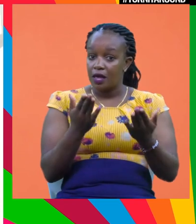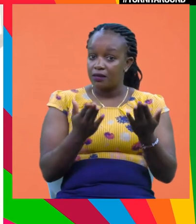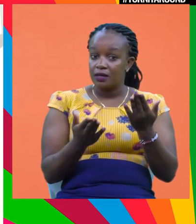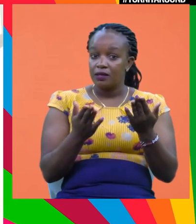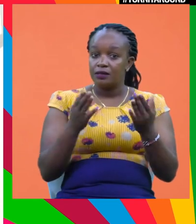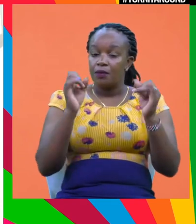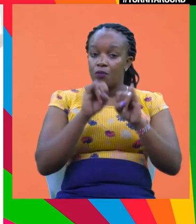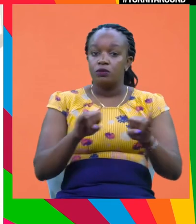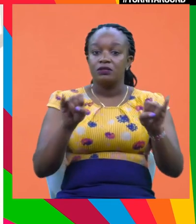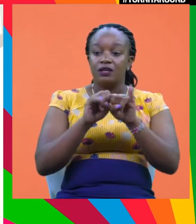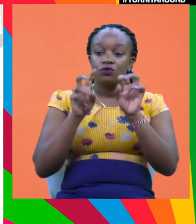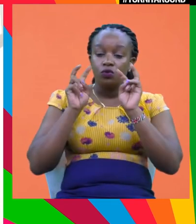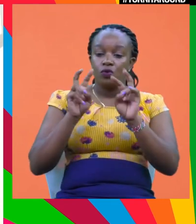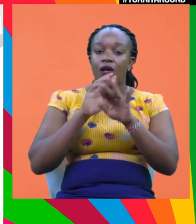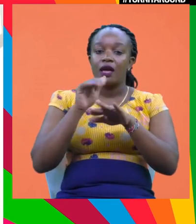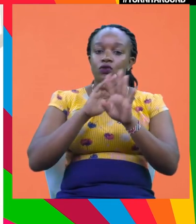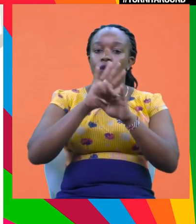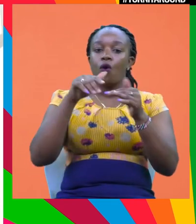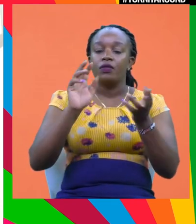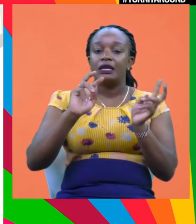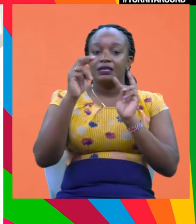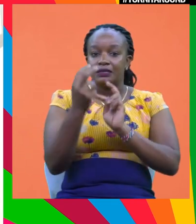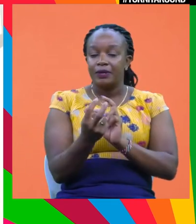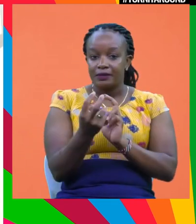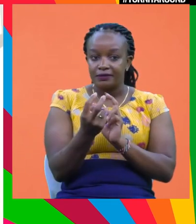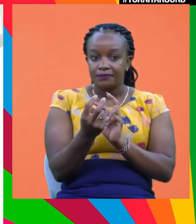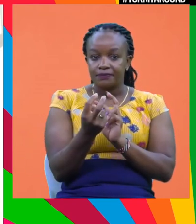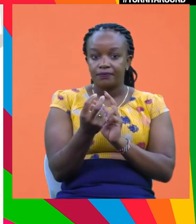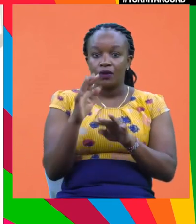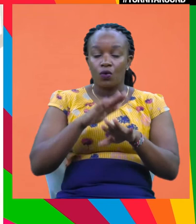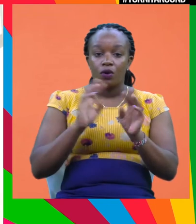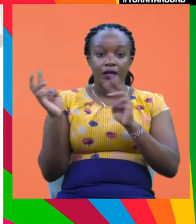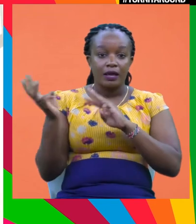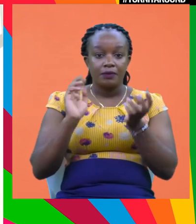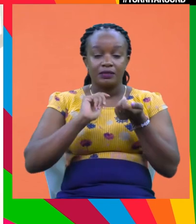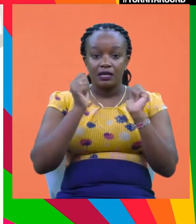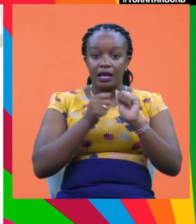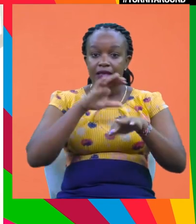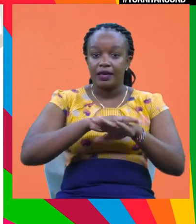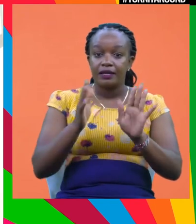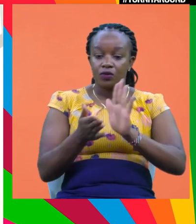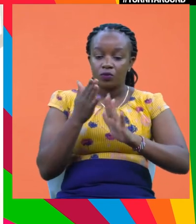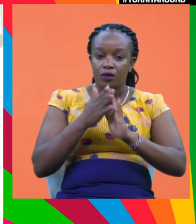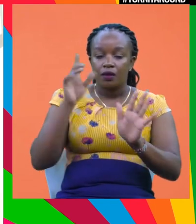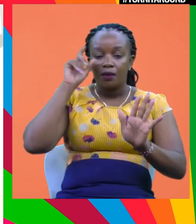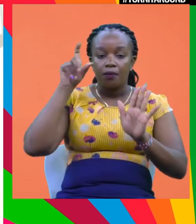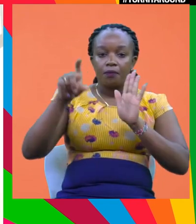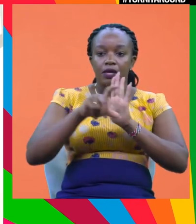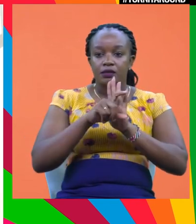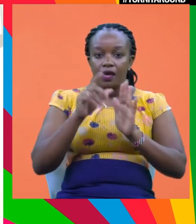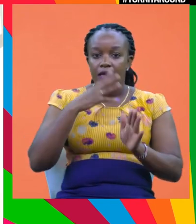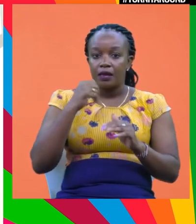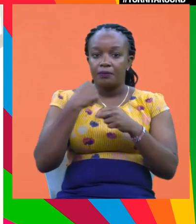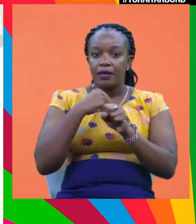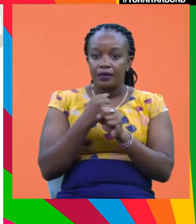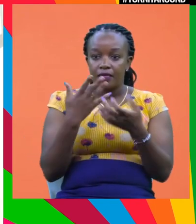I think it's really important to look at all of those aspects throughout the supply chain to really get a good picture in terms of what's actually happening